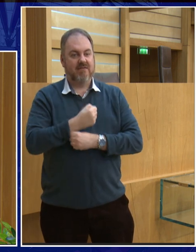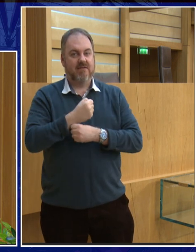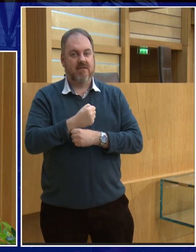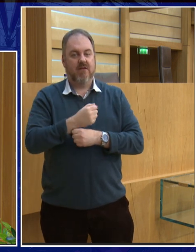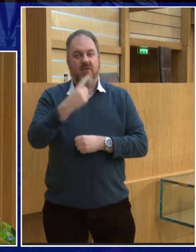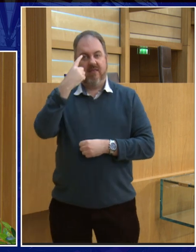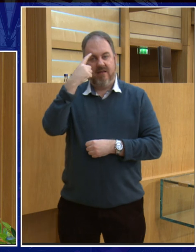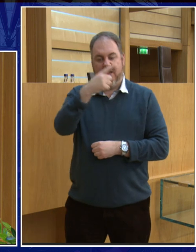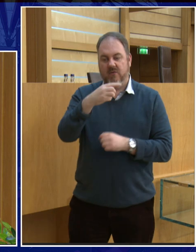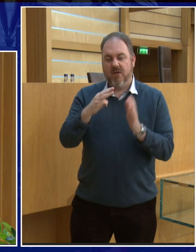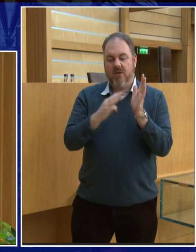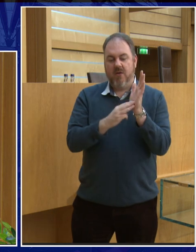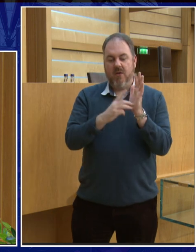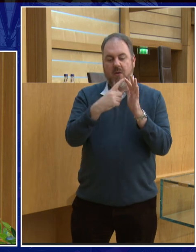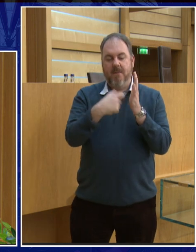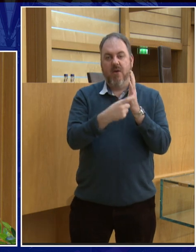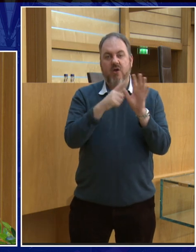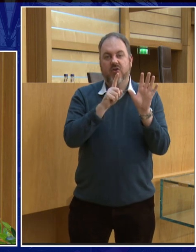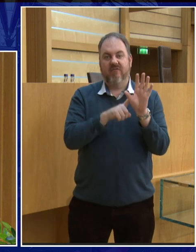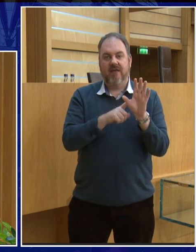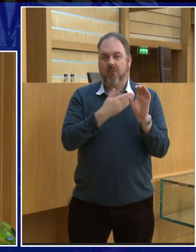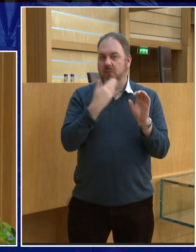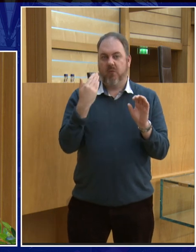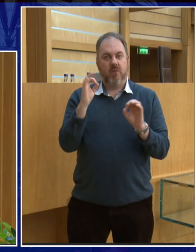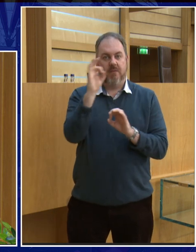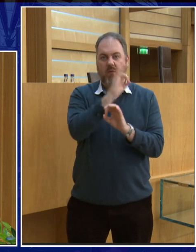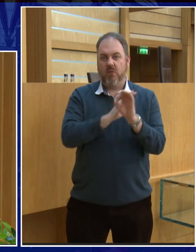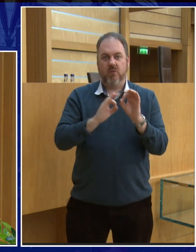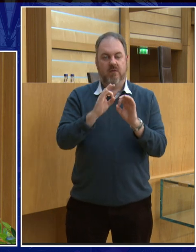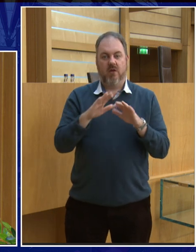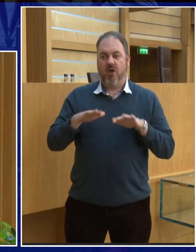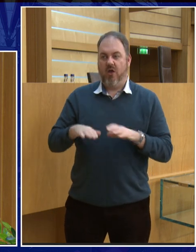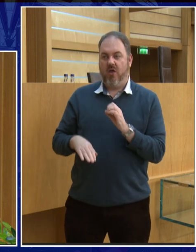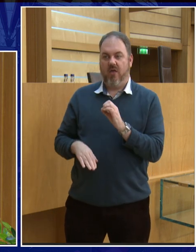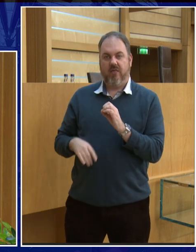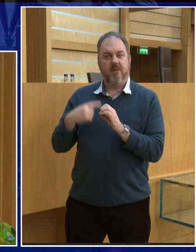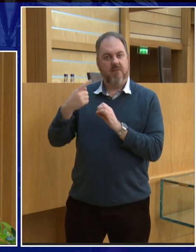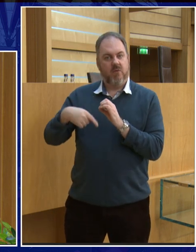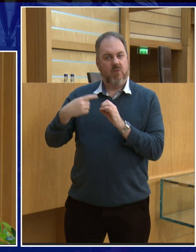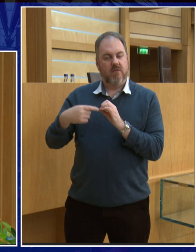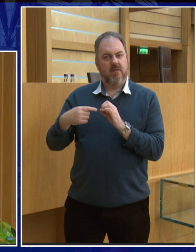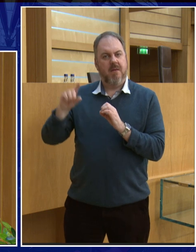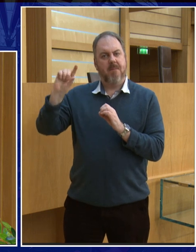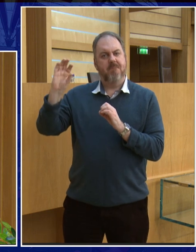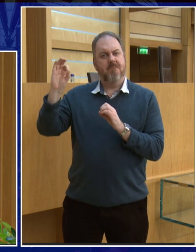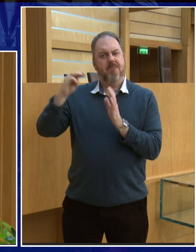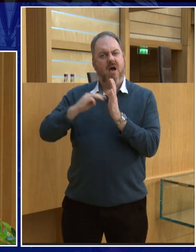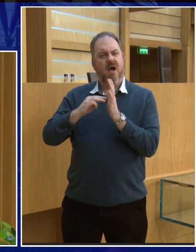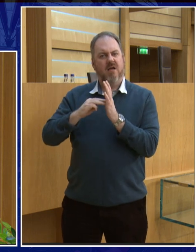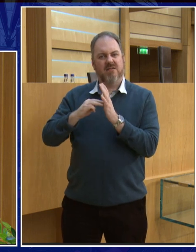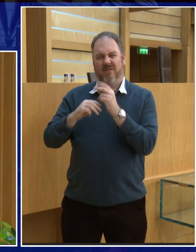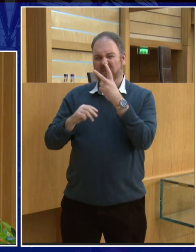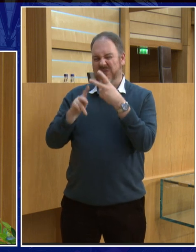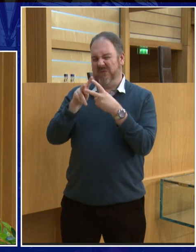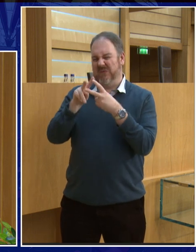Mercury no moons at all Venus no moons Earth just the one moon and Mars two moons but they're barely moons